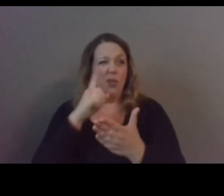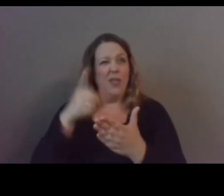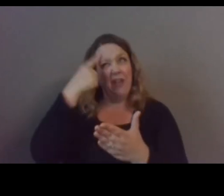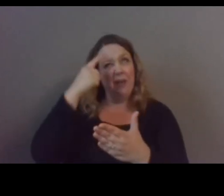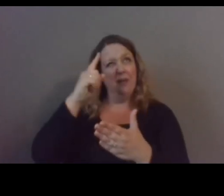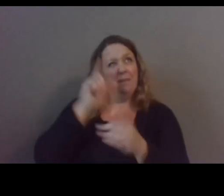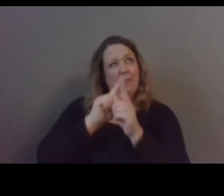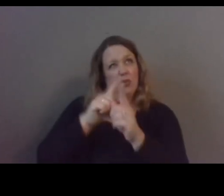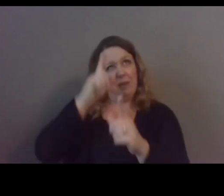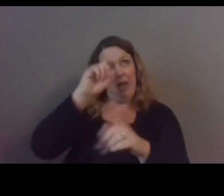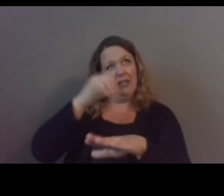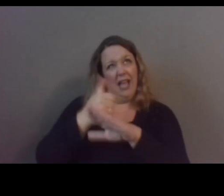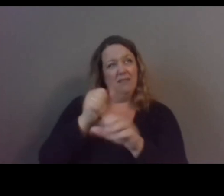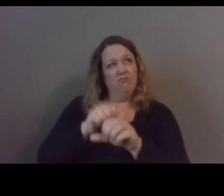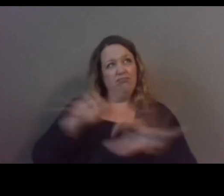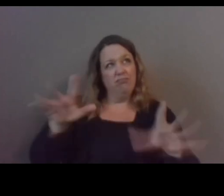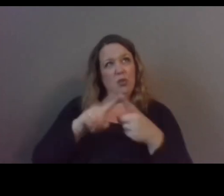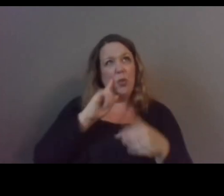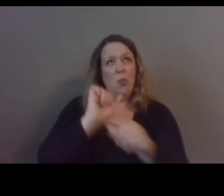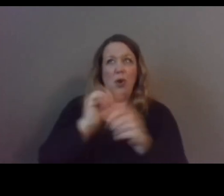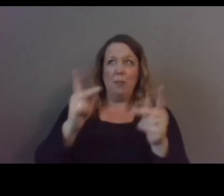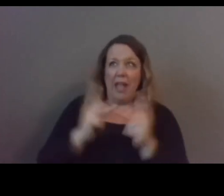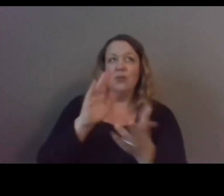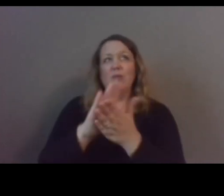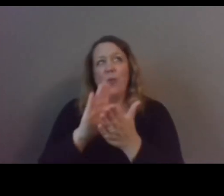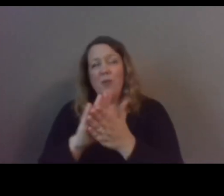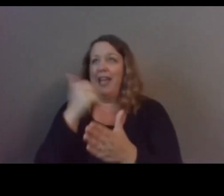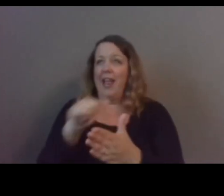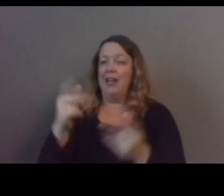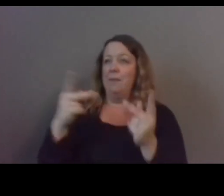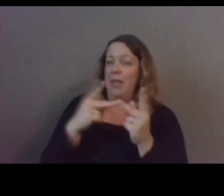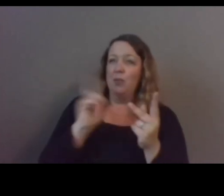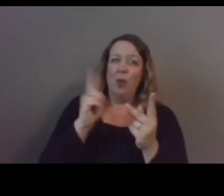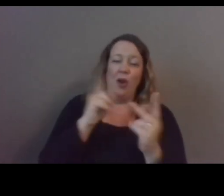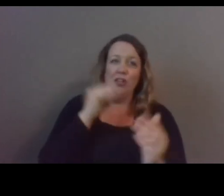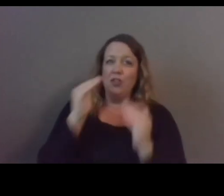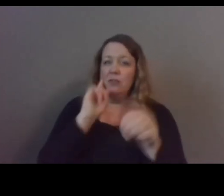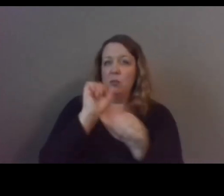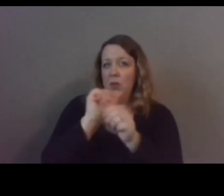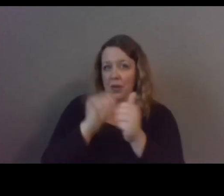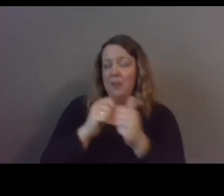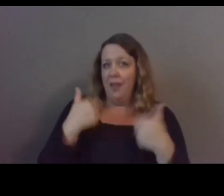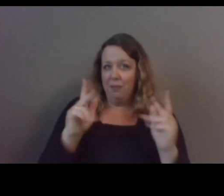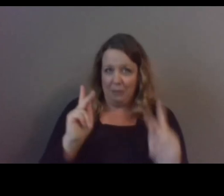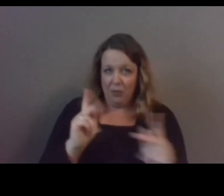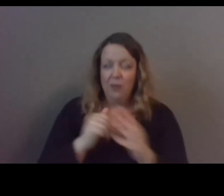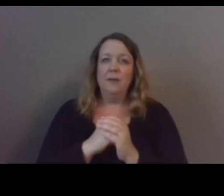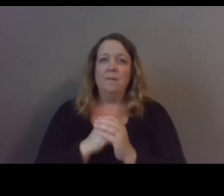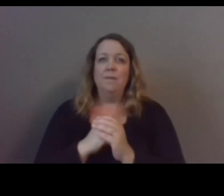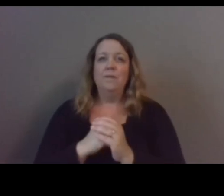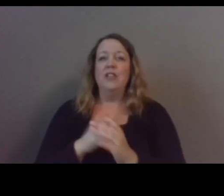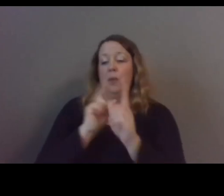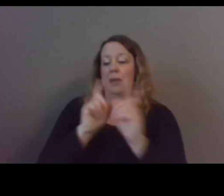expanded into the workplace into schools and into any place where adults work with young people mentor